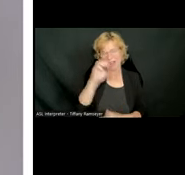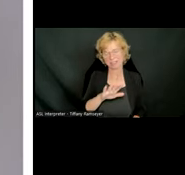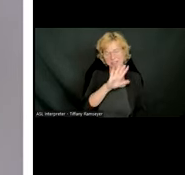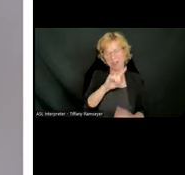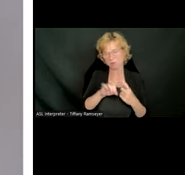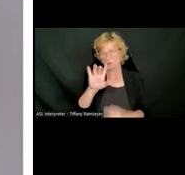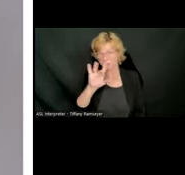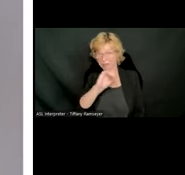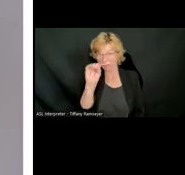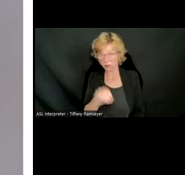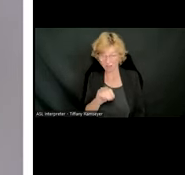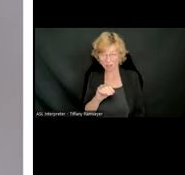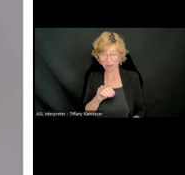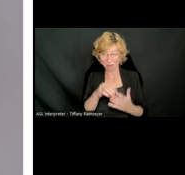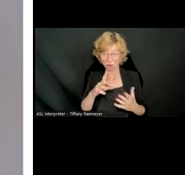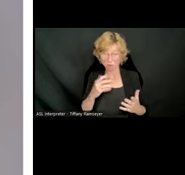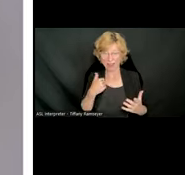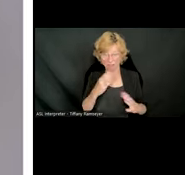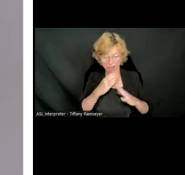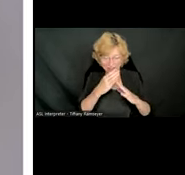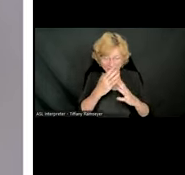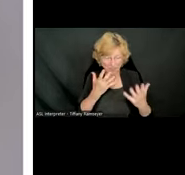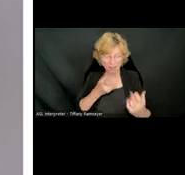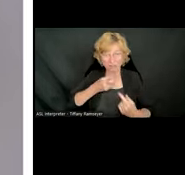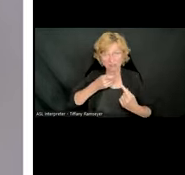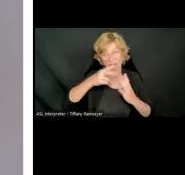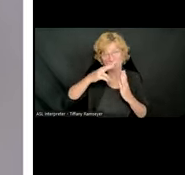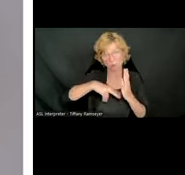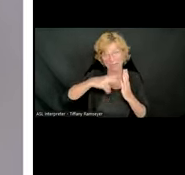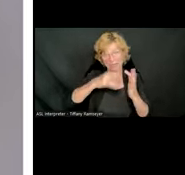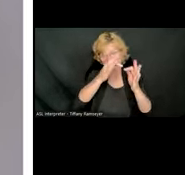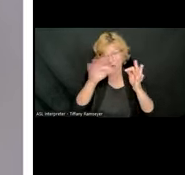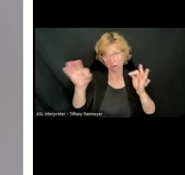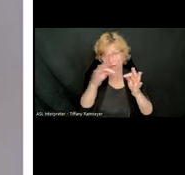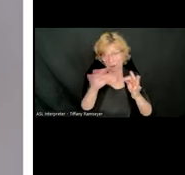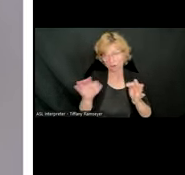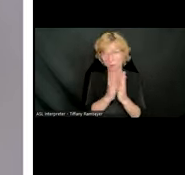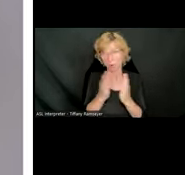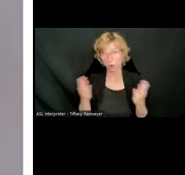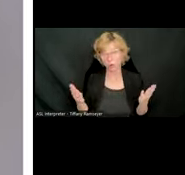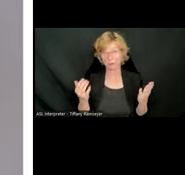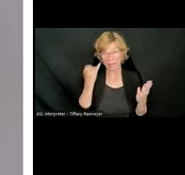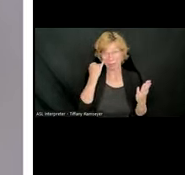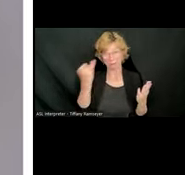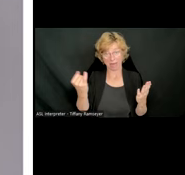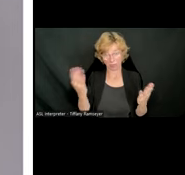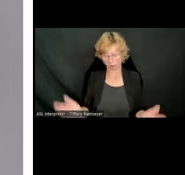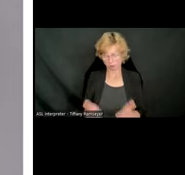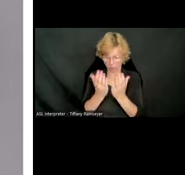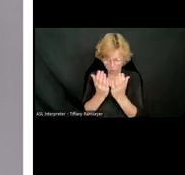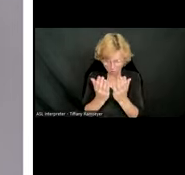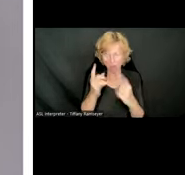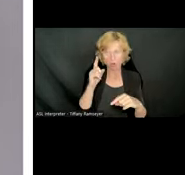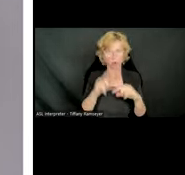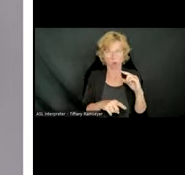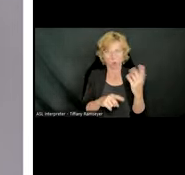experience barriers to printed reading books. So as Tina had shown you, imagine you're holding that book in your hand. If you can't access the text